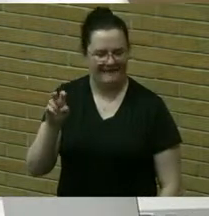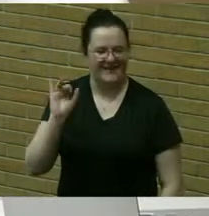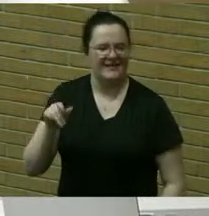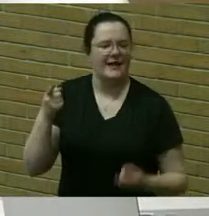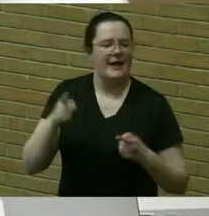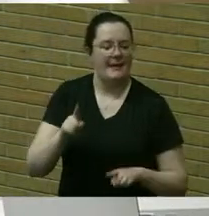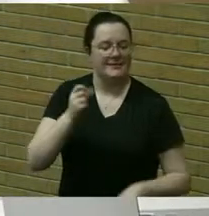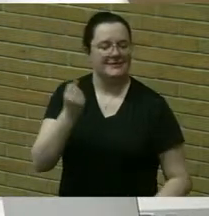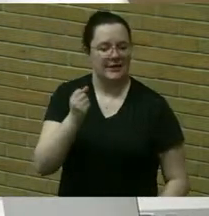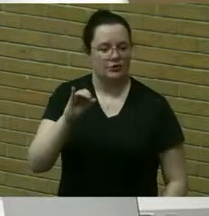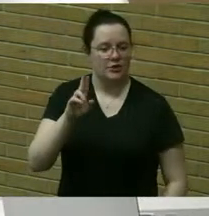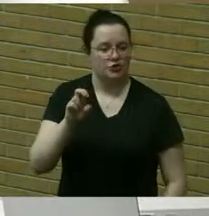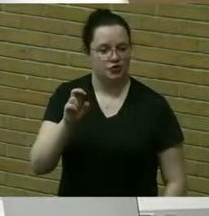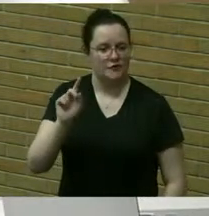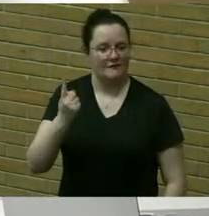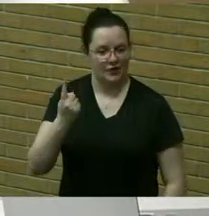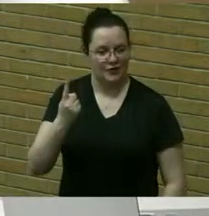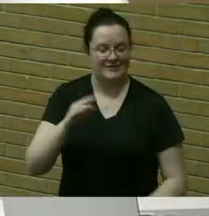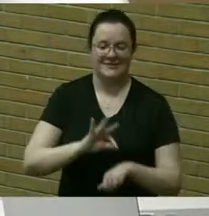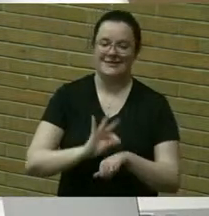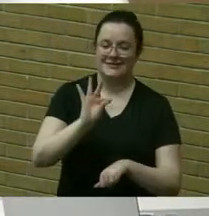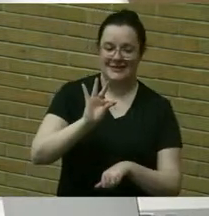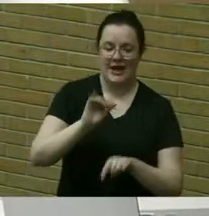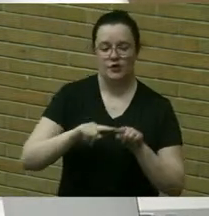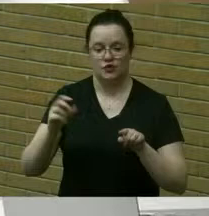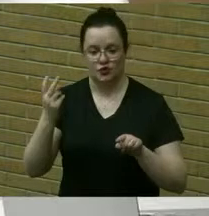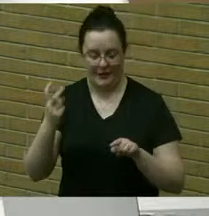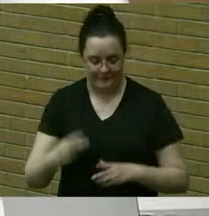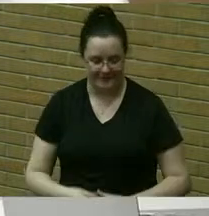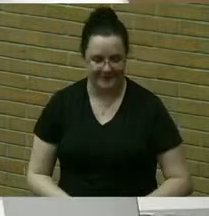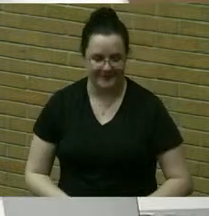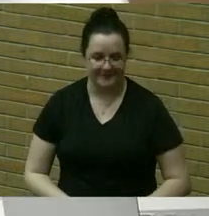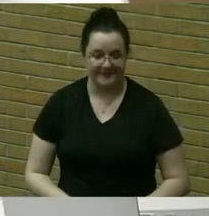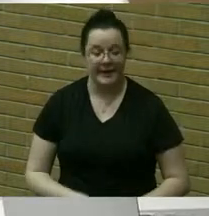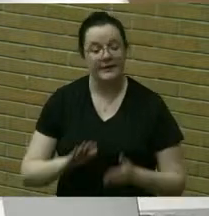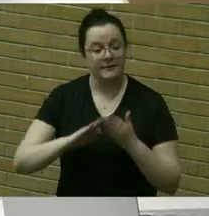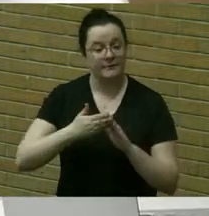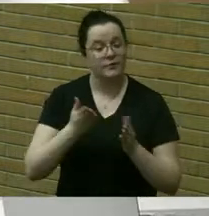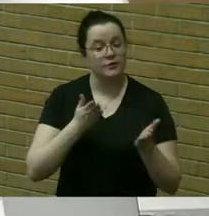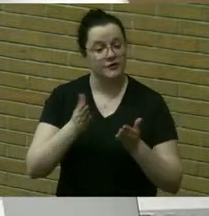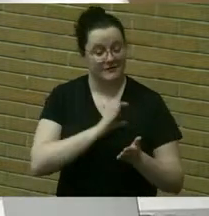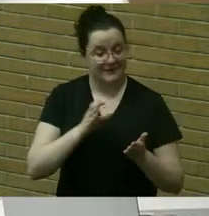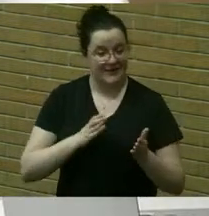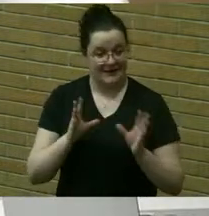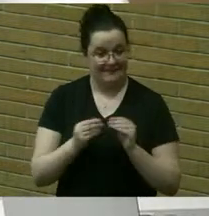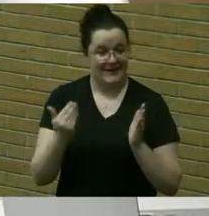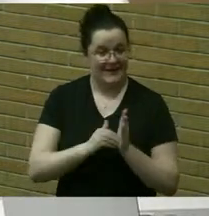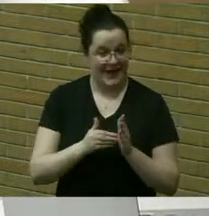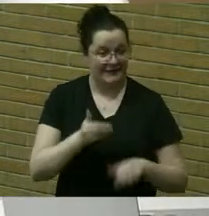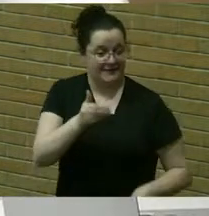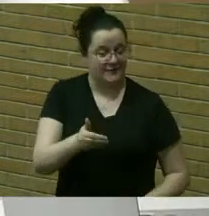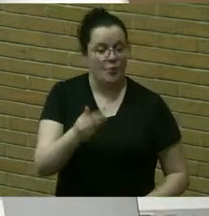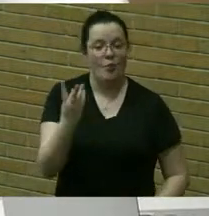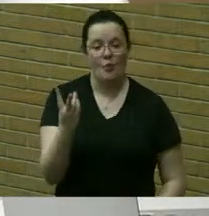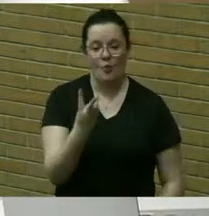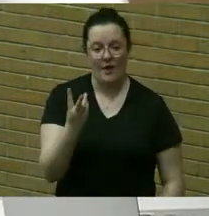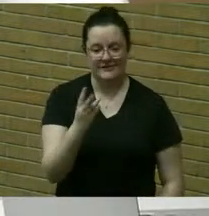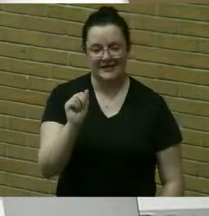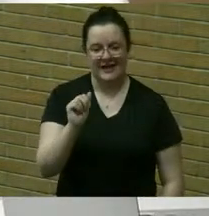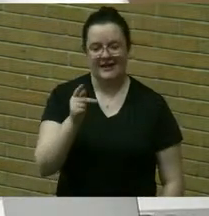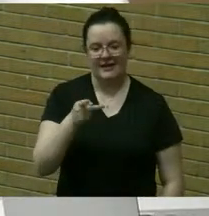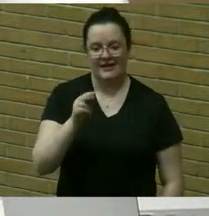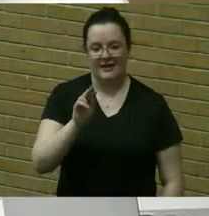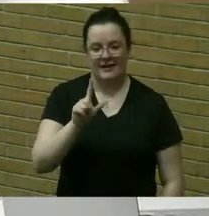from 9 a.m to 12 noon the next meeting of the community services committee will take place on wednesday april